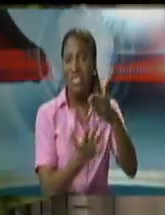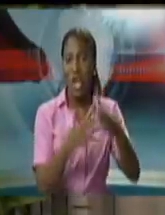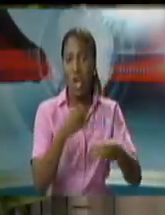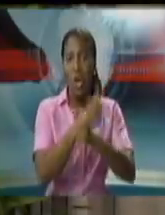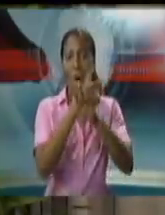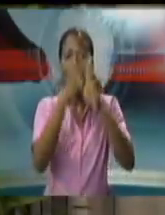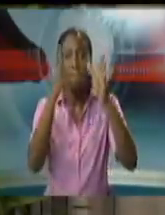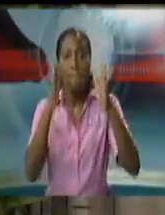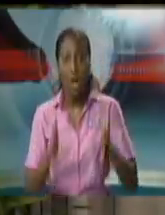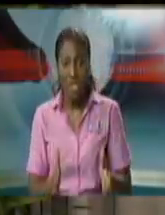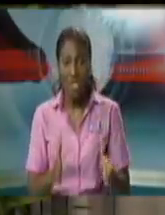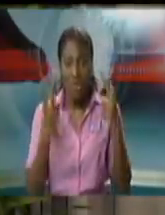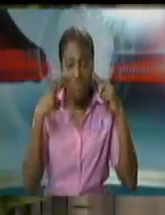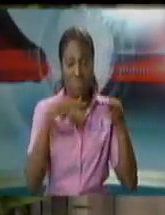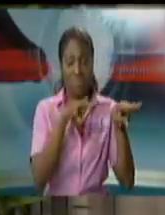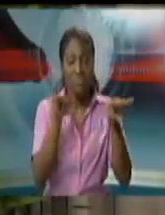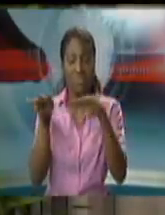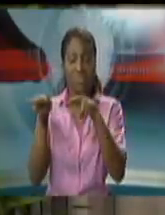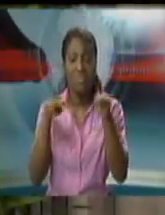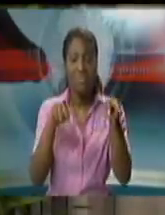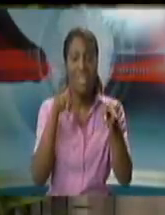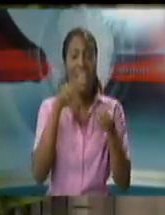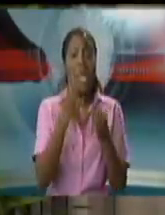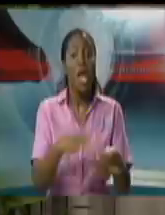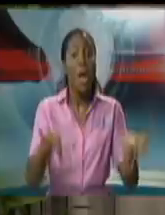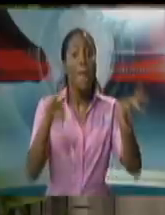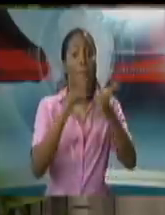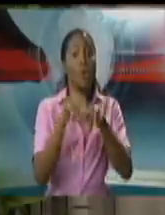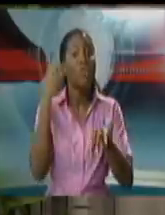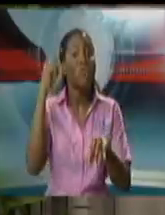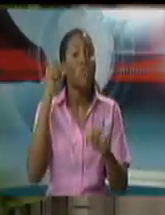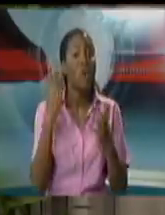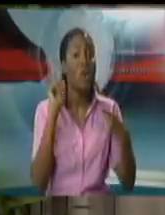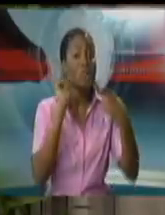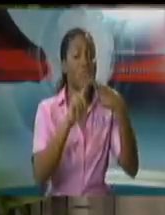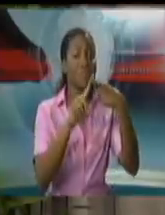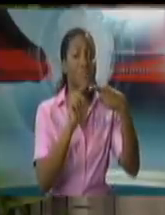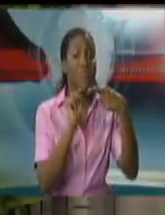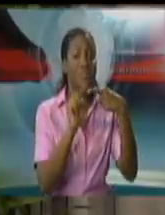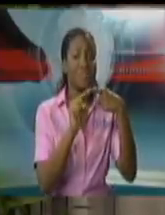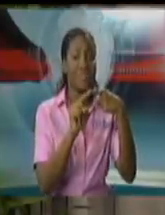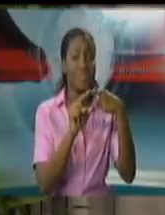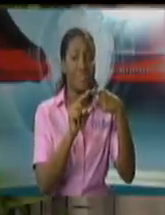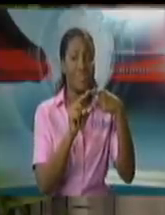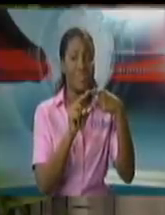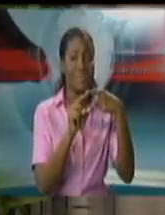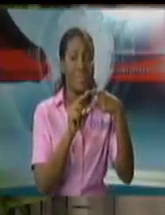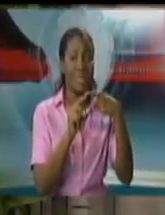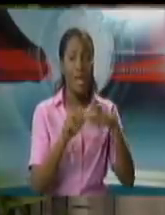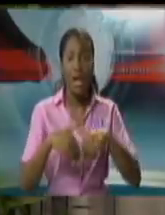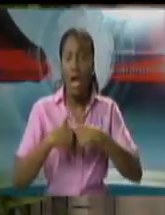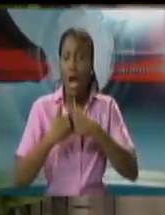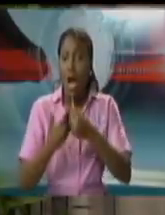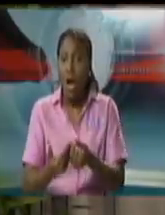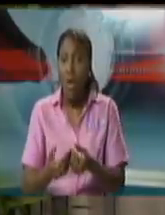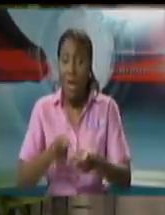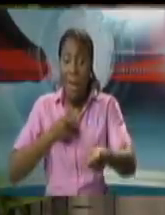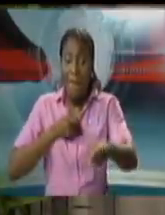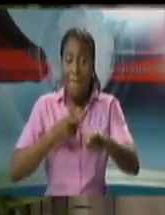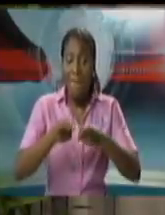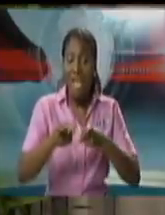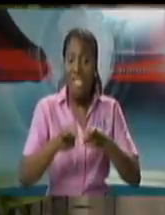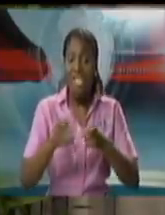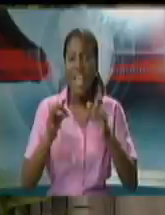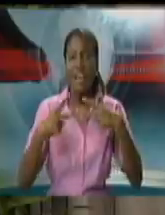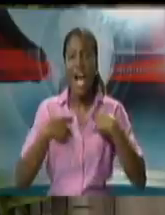important to everyone in two areas number one it's connected to how we manage prisoners who